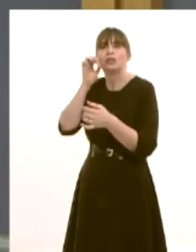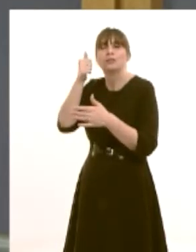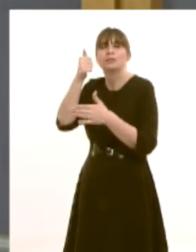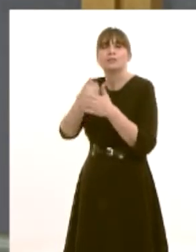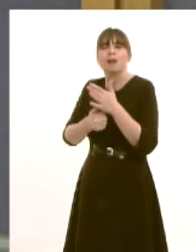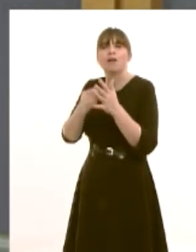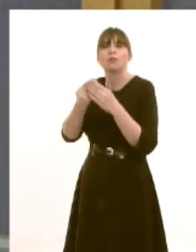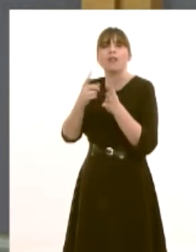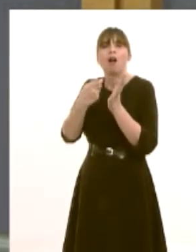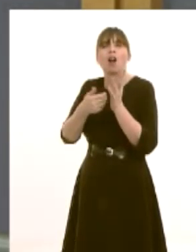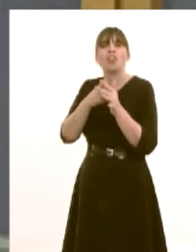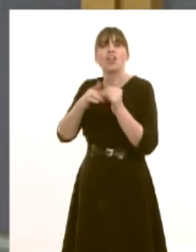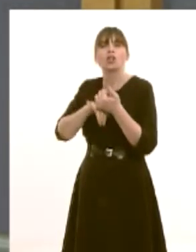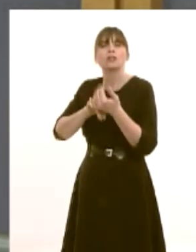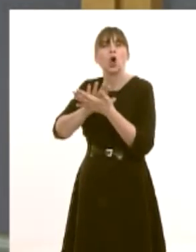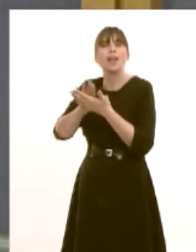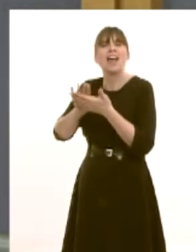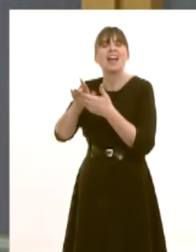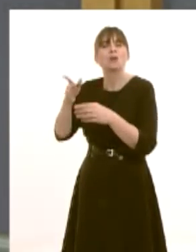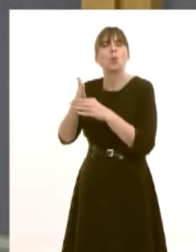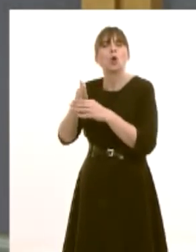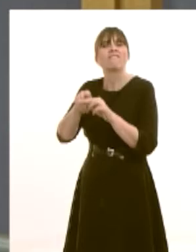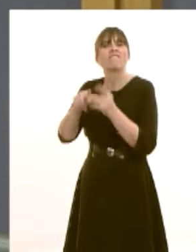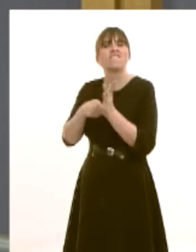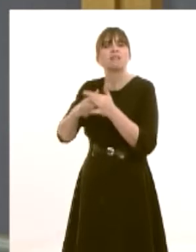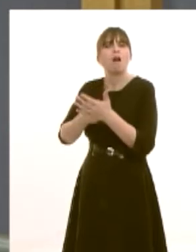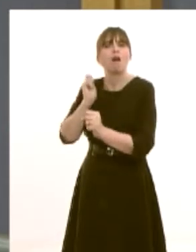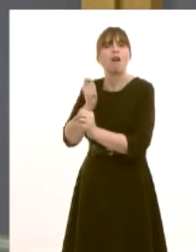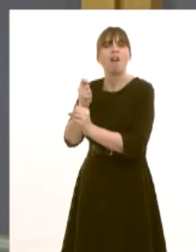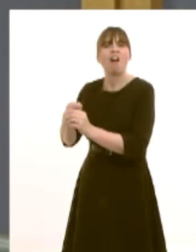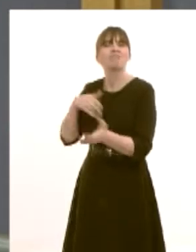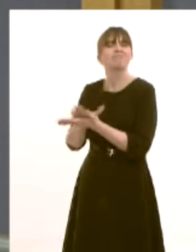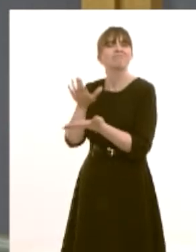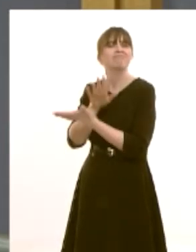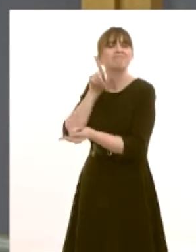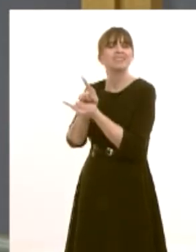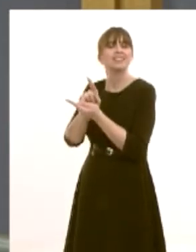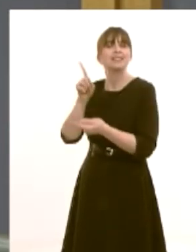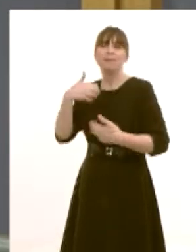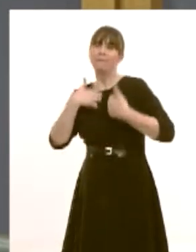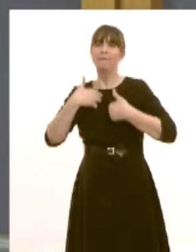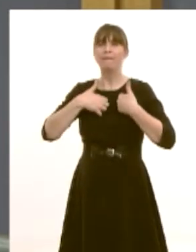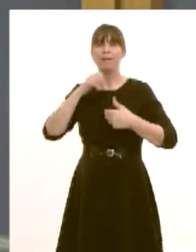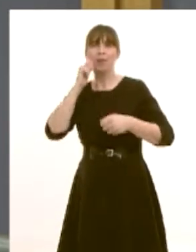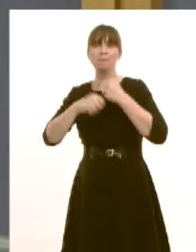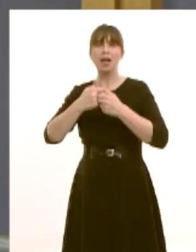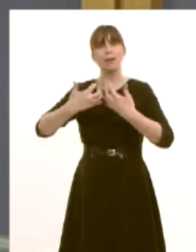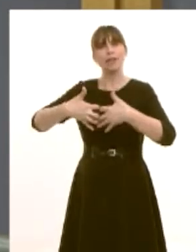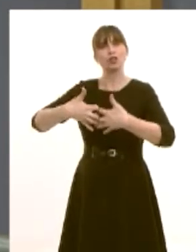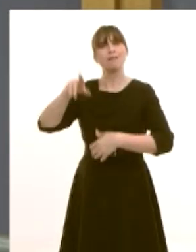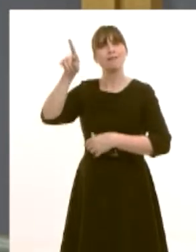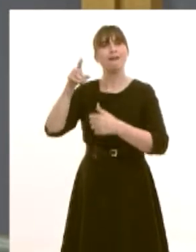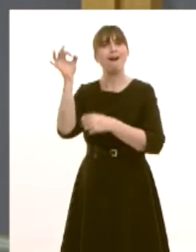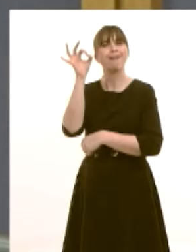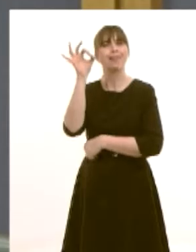in the eco park in holly head and he's looking forward to developing his career as an engineer in anglesey now it's very important